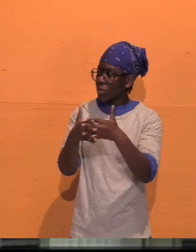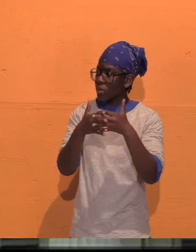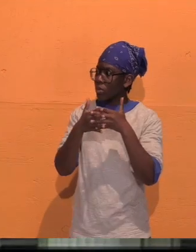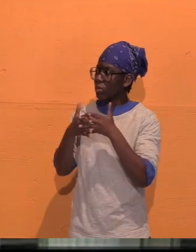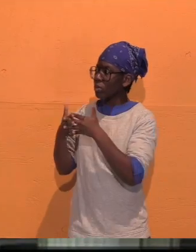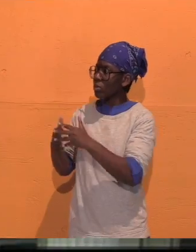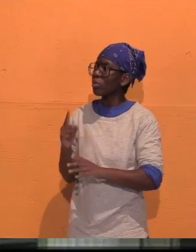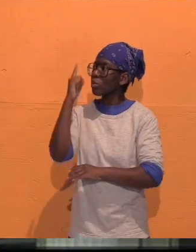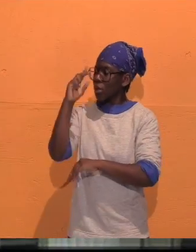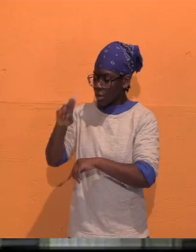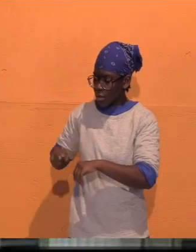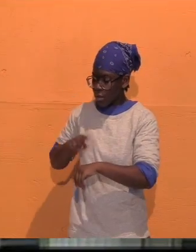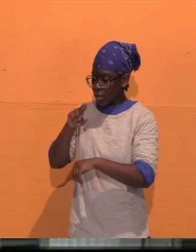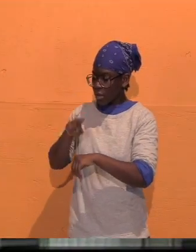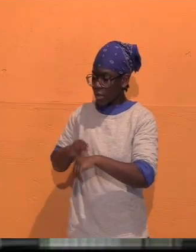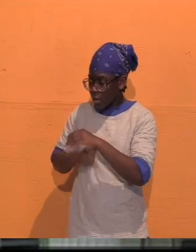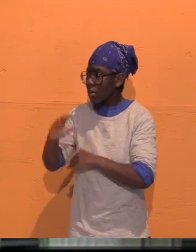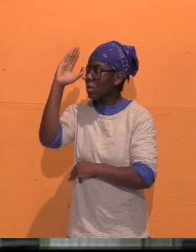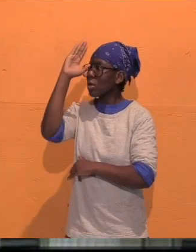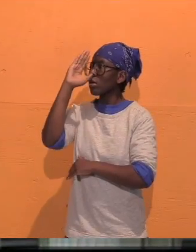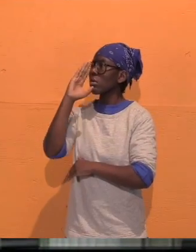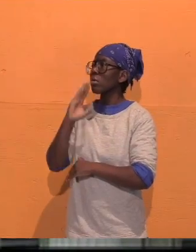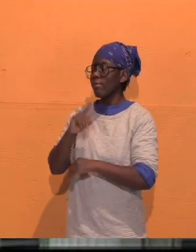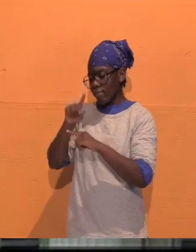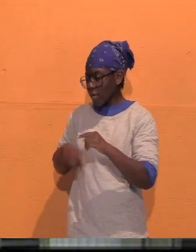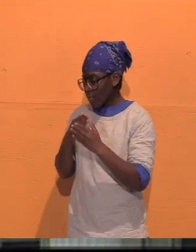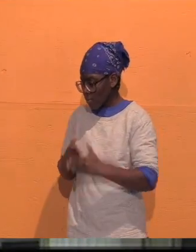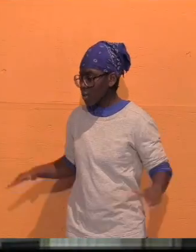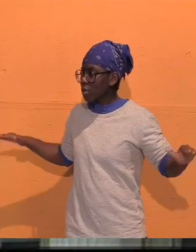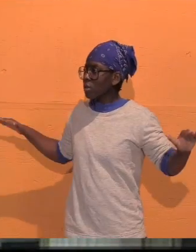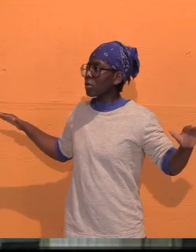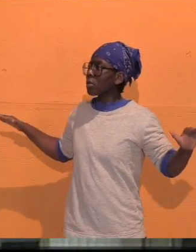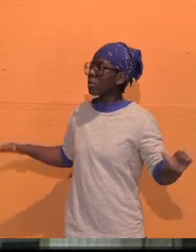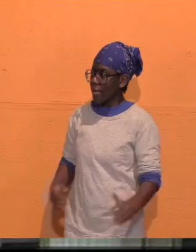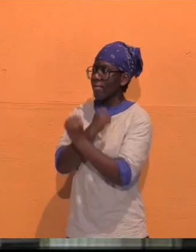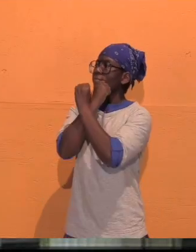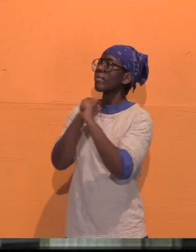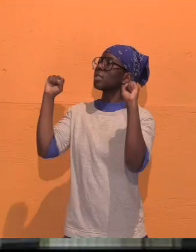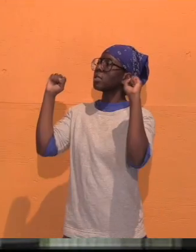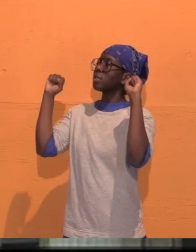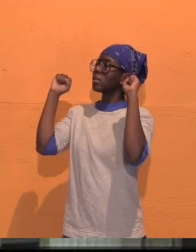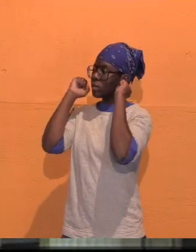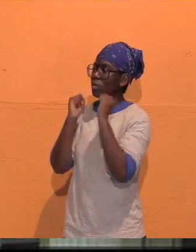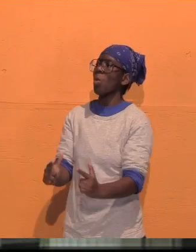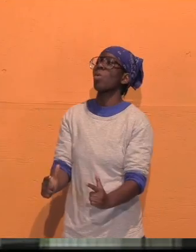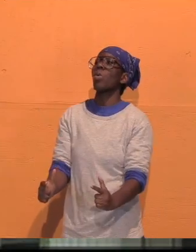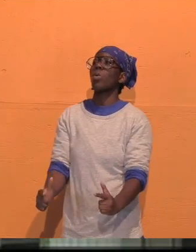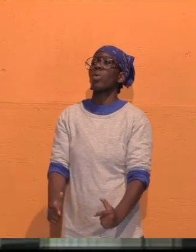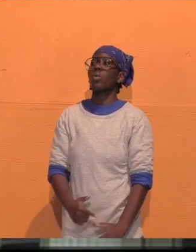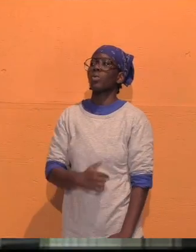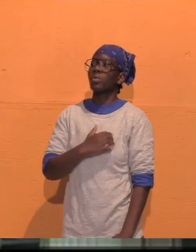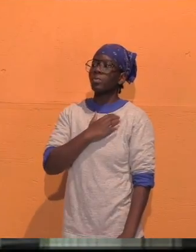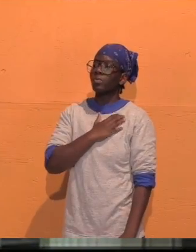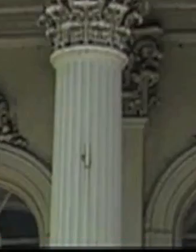one nation, under God, indivisible, with liberty and justice for all. Please remain standing